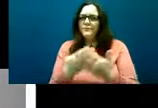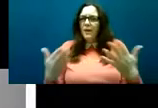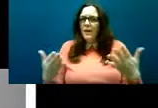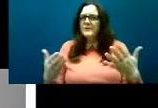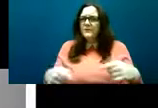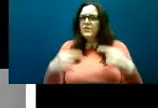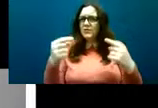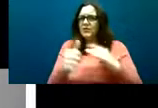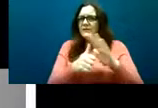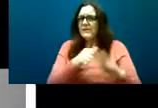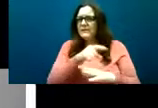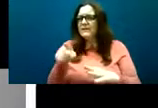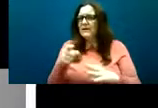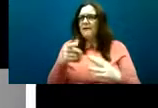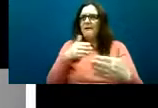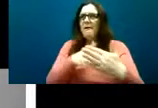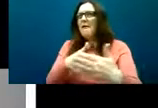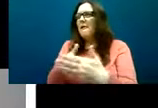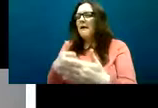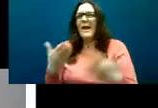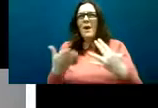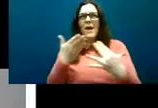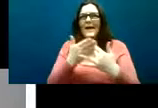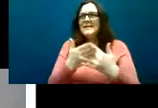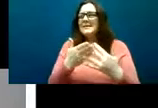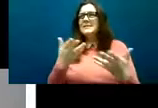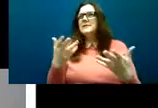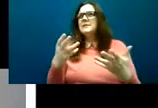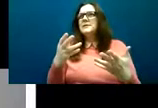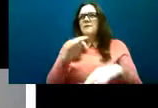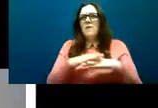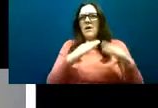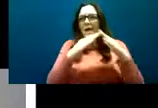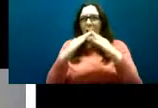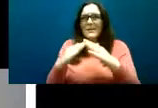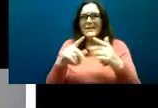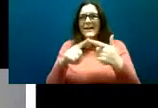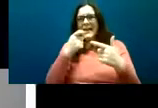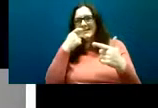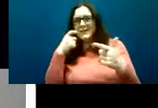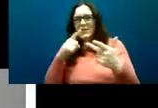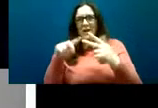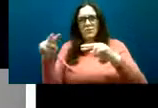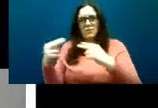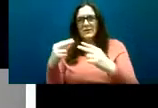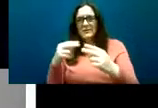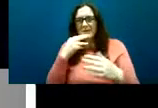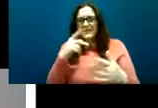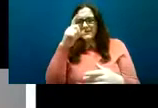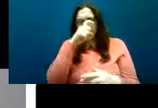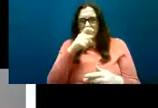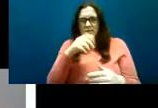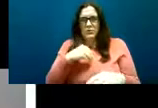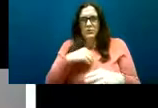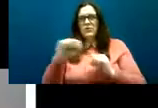autism related needs the participants saw some of the homeless services as being crowded